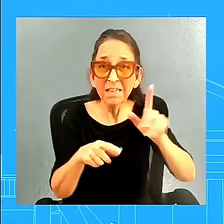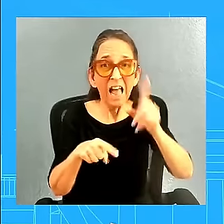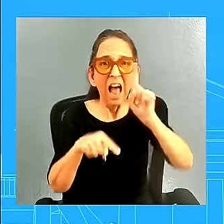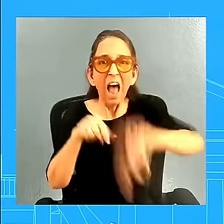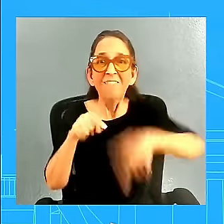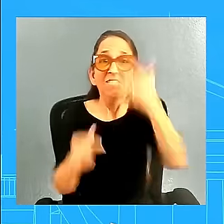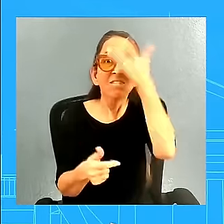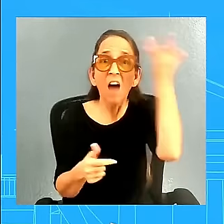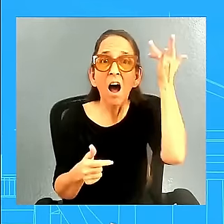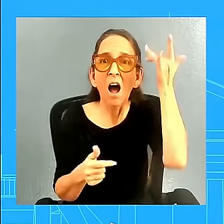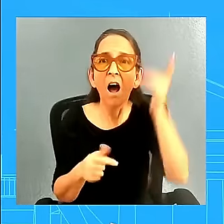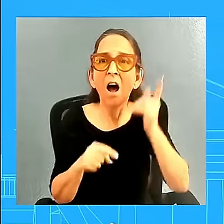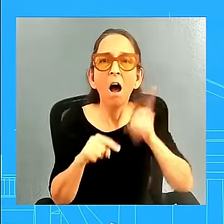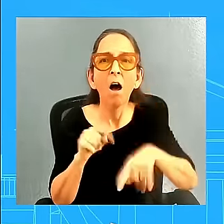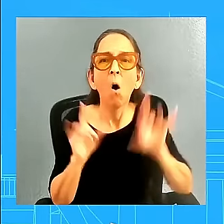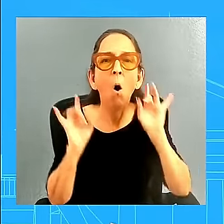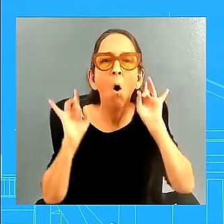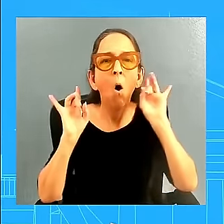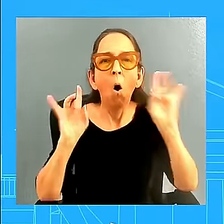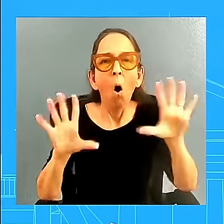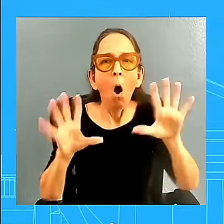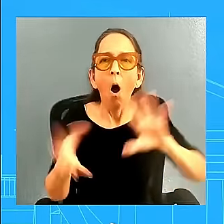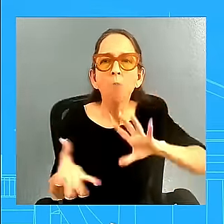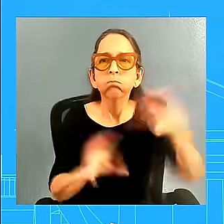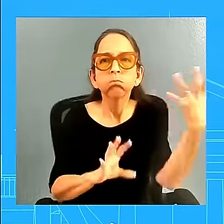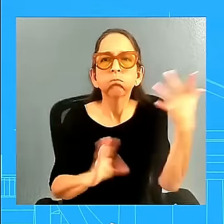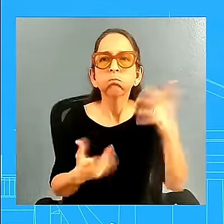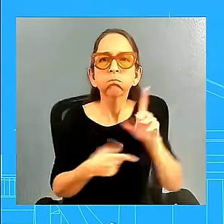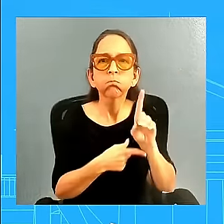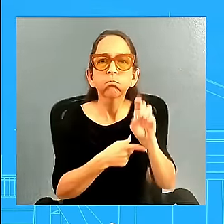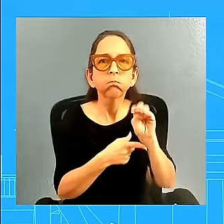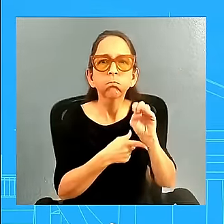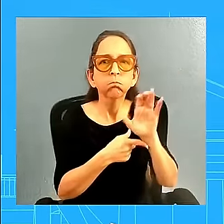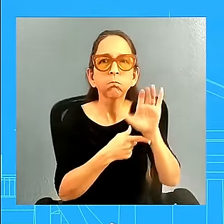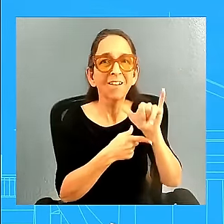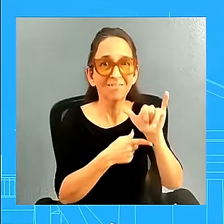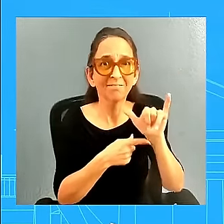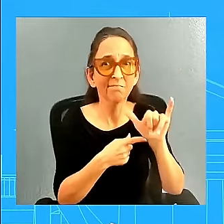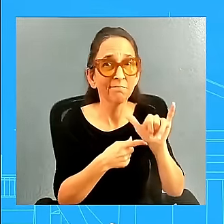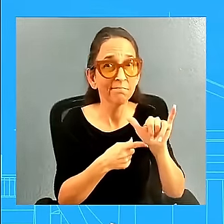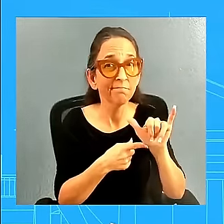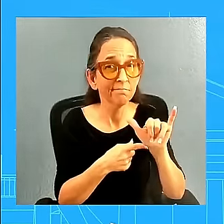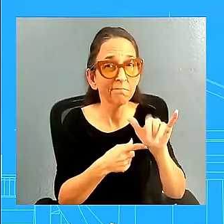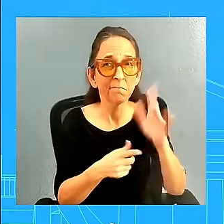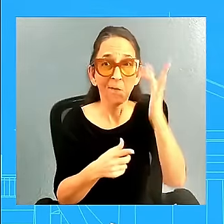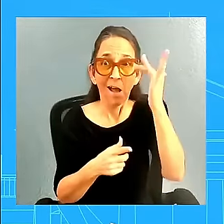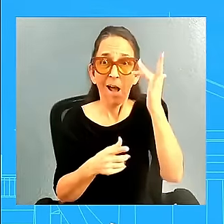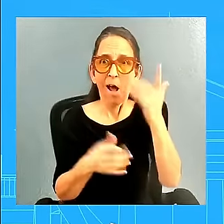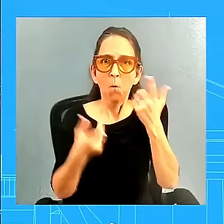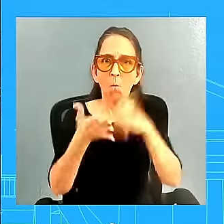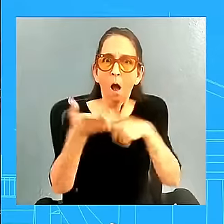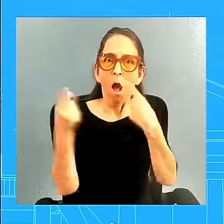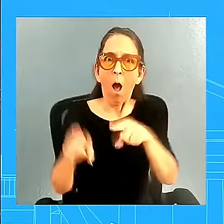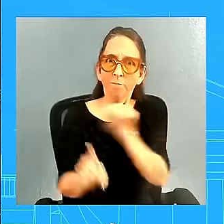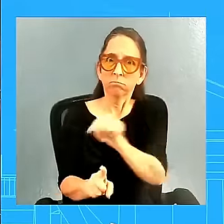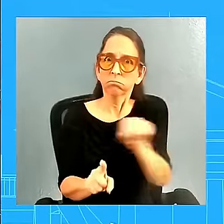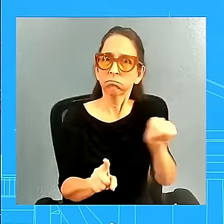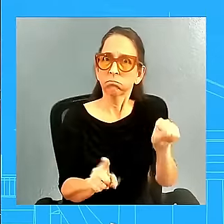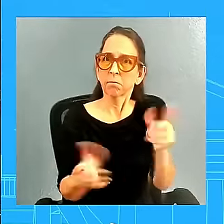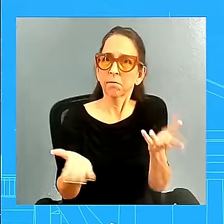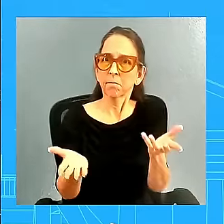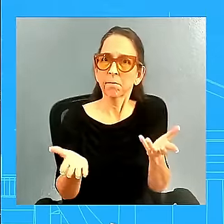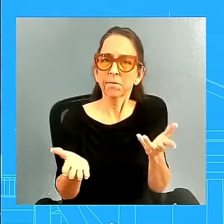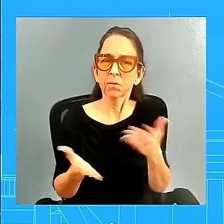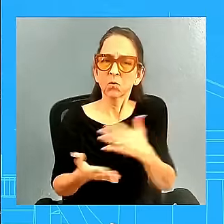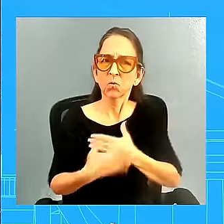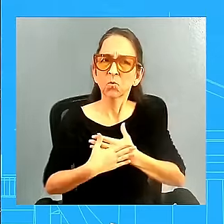dark day on our democracy, because of what was what what occurred, what occurred. Was the president surprised by any